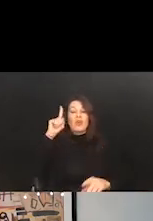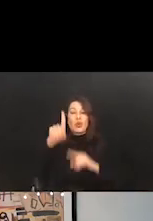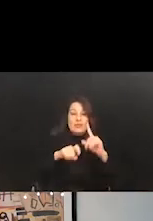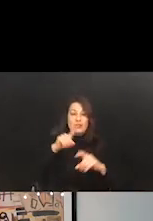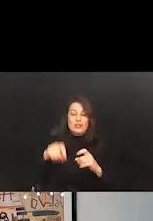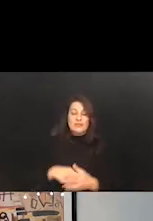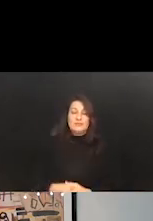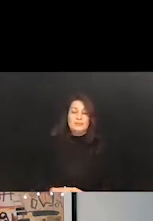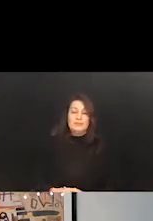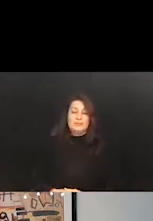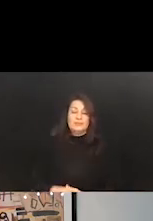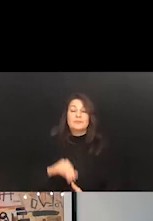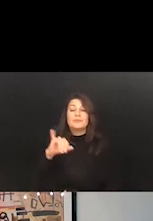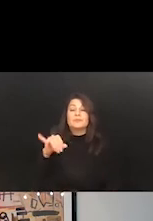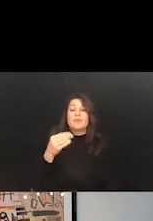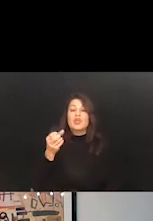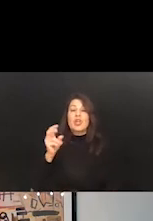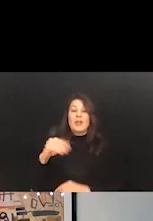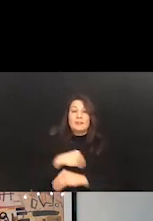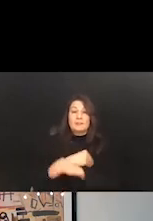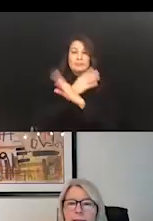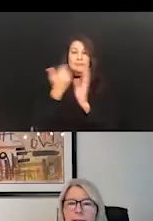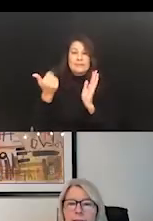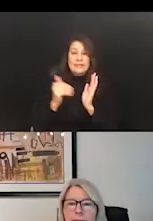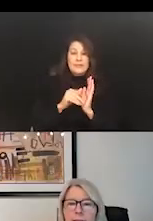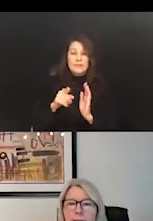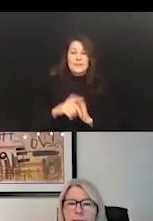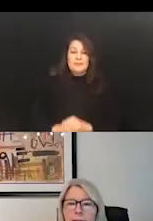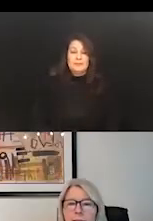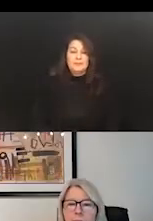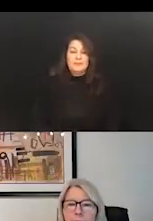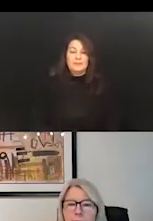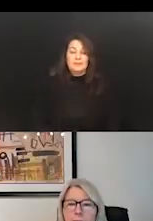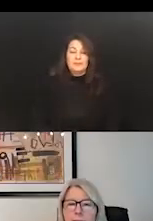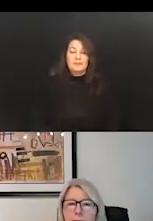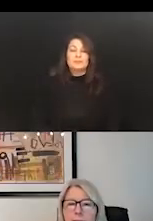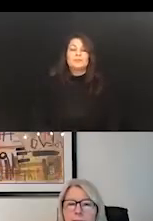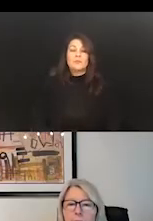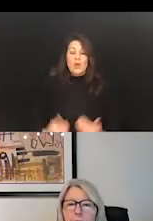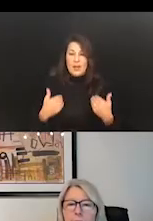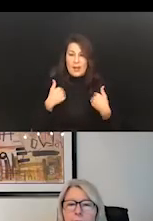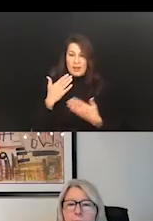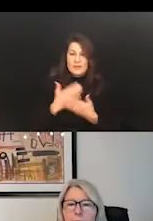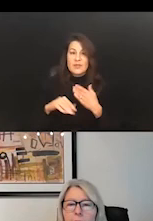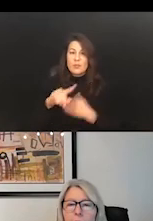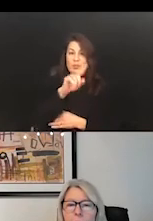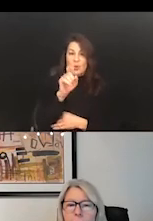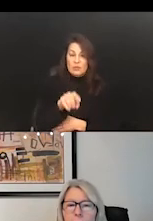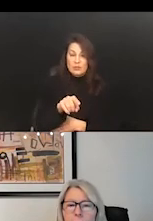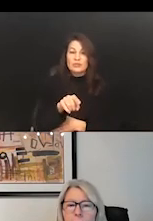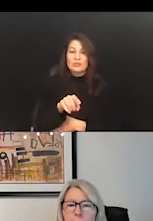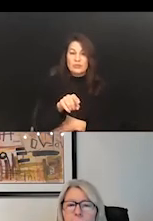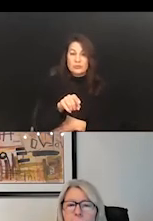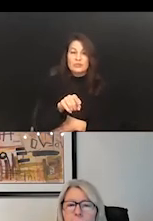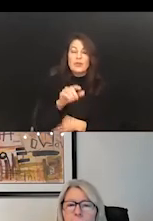Jonathan to turn back on his video and his audio. Um, so, um, we do have some questions in the chat box, which, um, actually